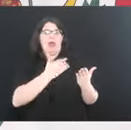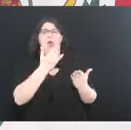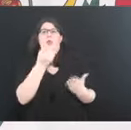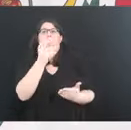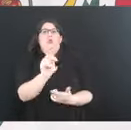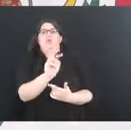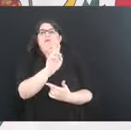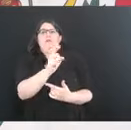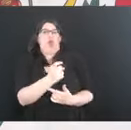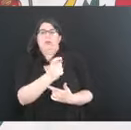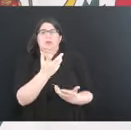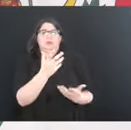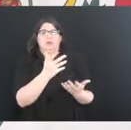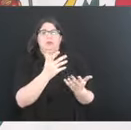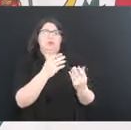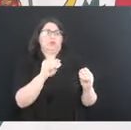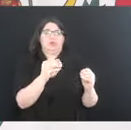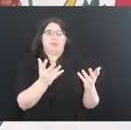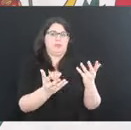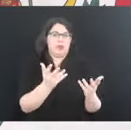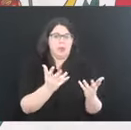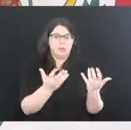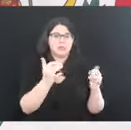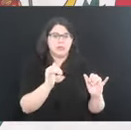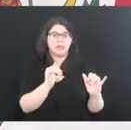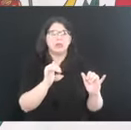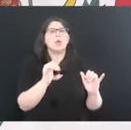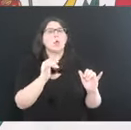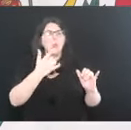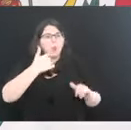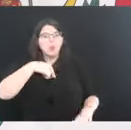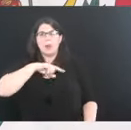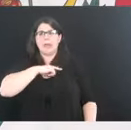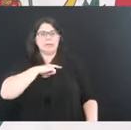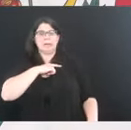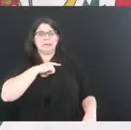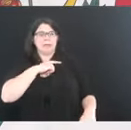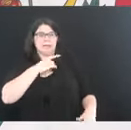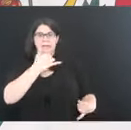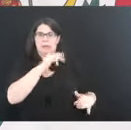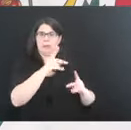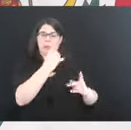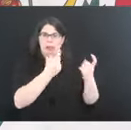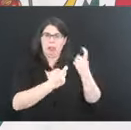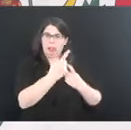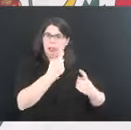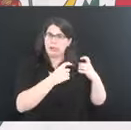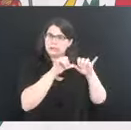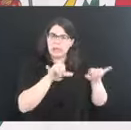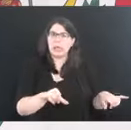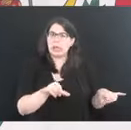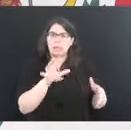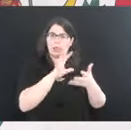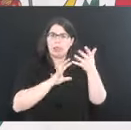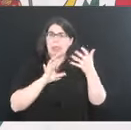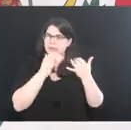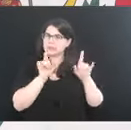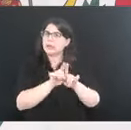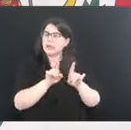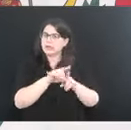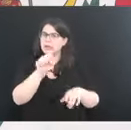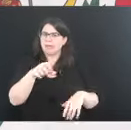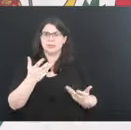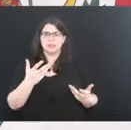whomever it may be, you know, we had the same confusion. I mean, it's hard to